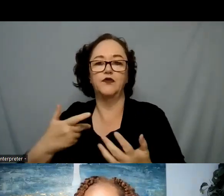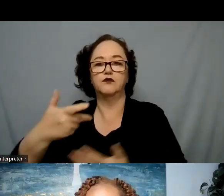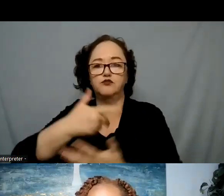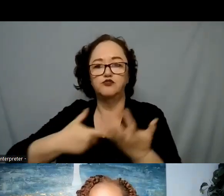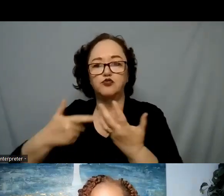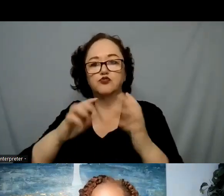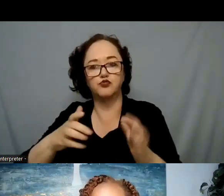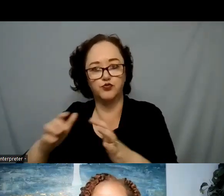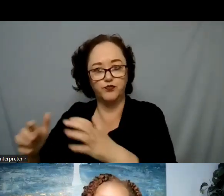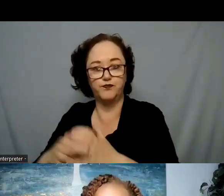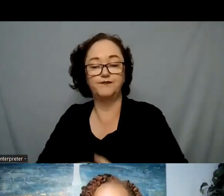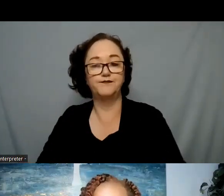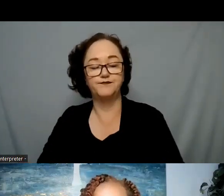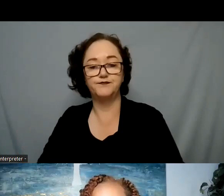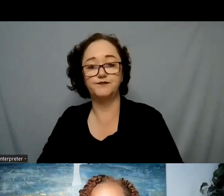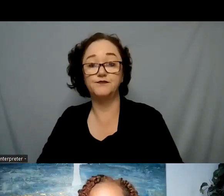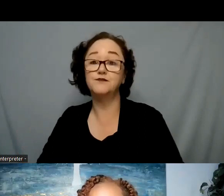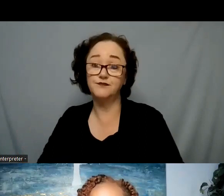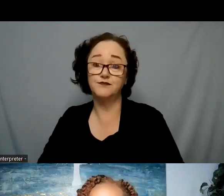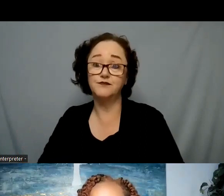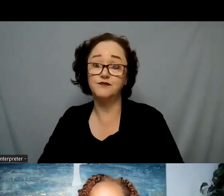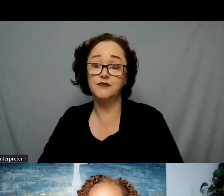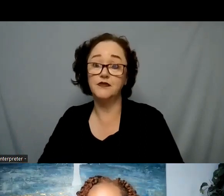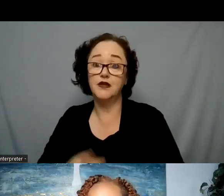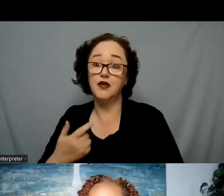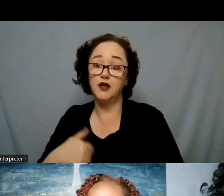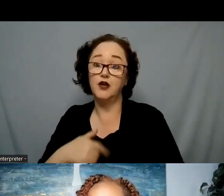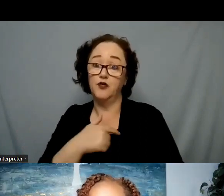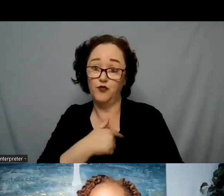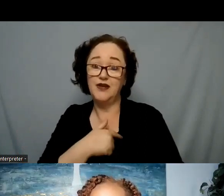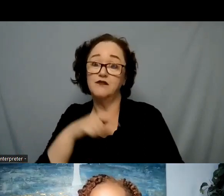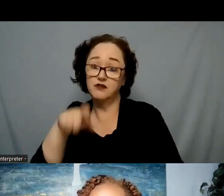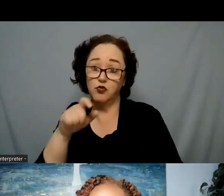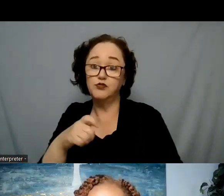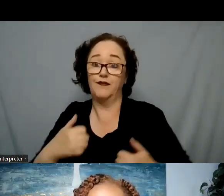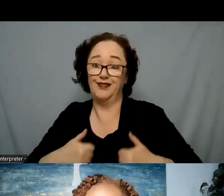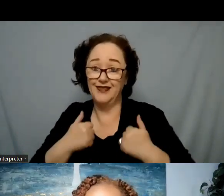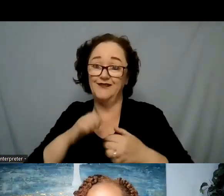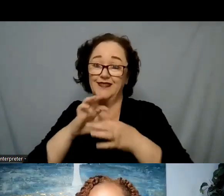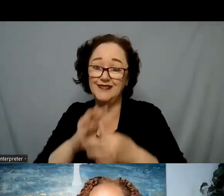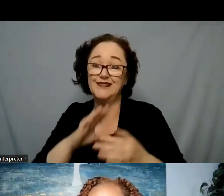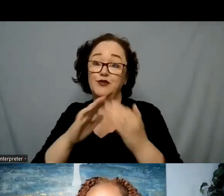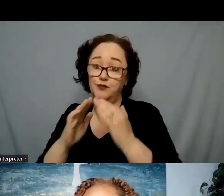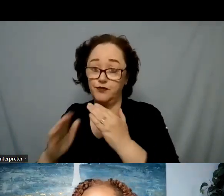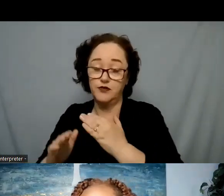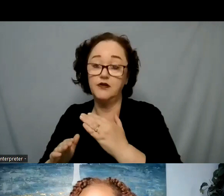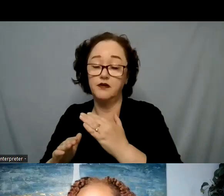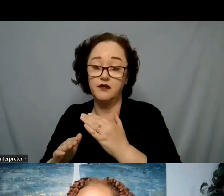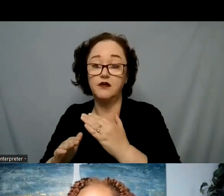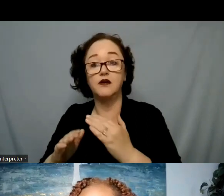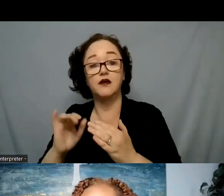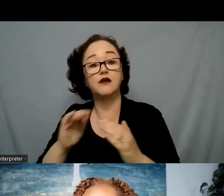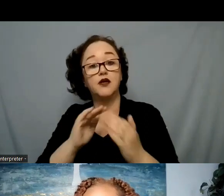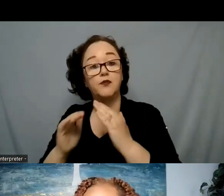to live in community and that in this community that we can really help be connected and often